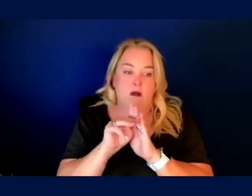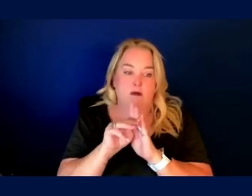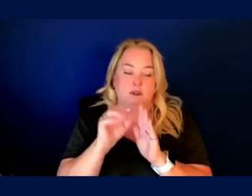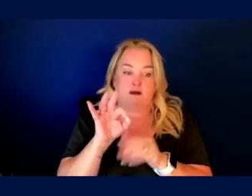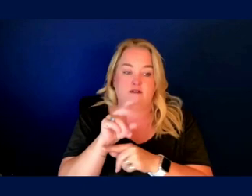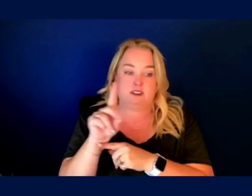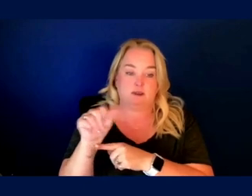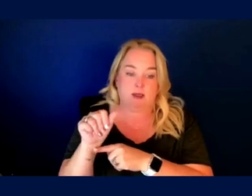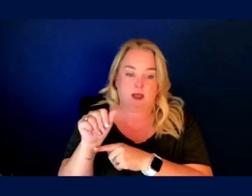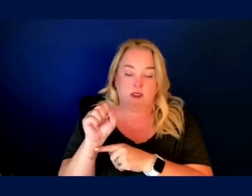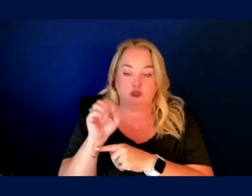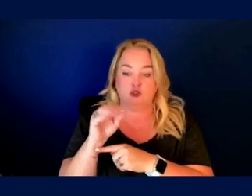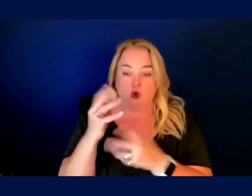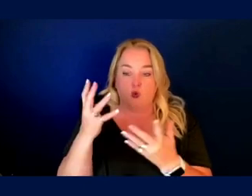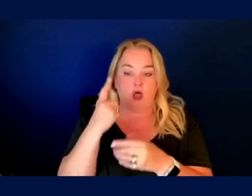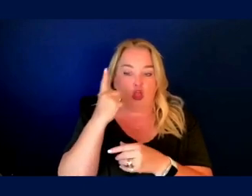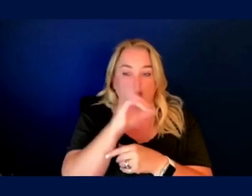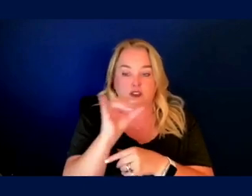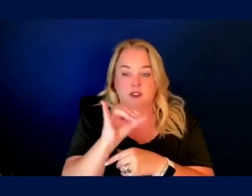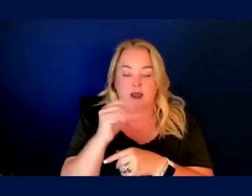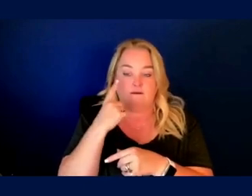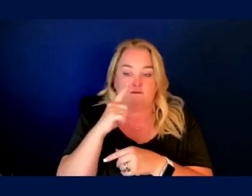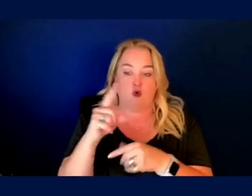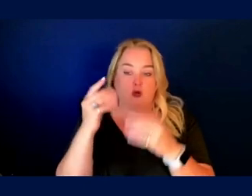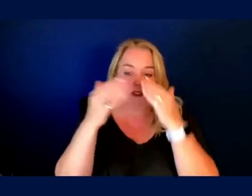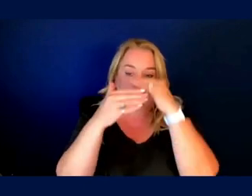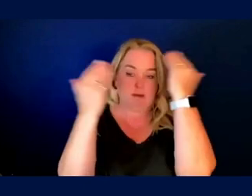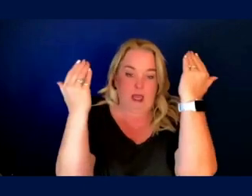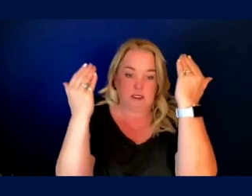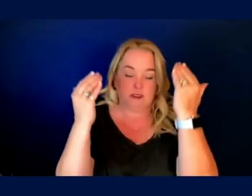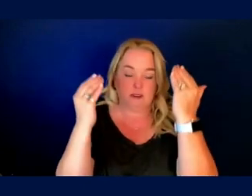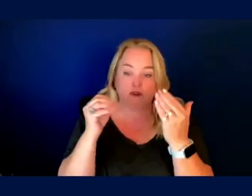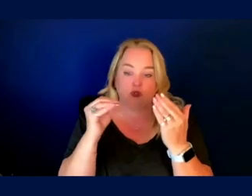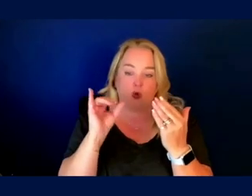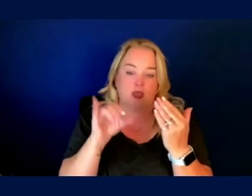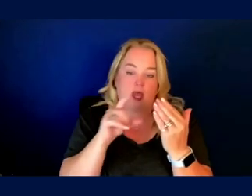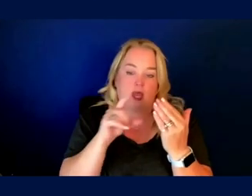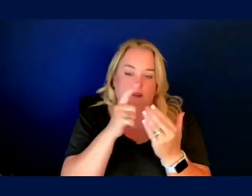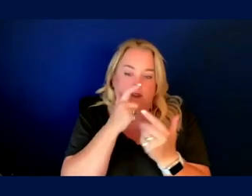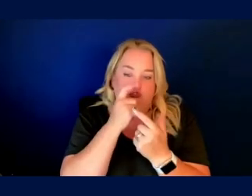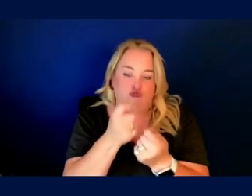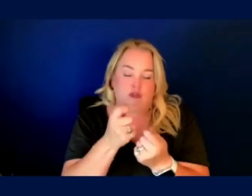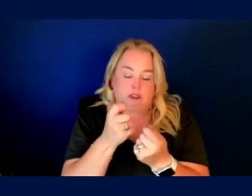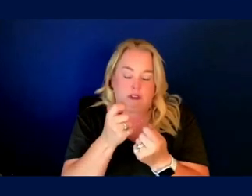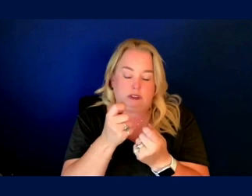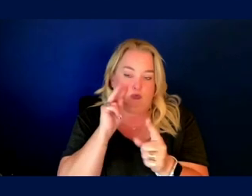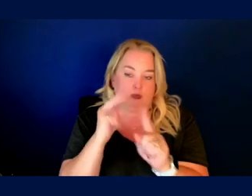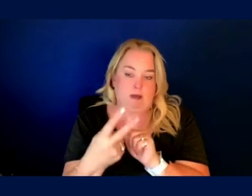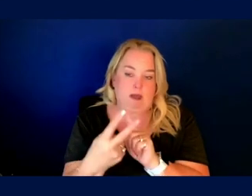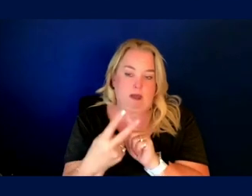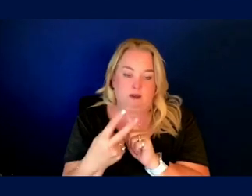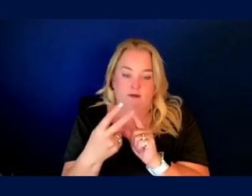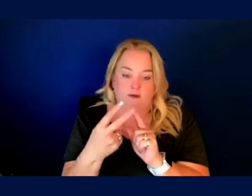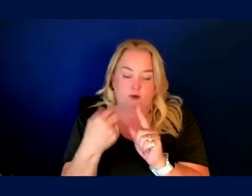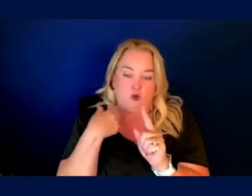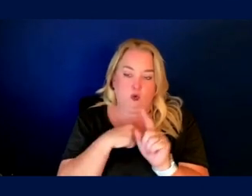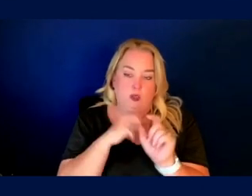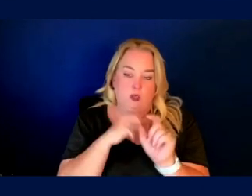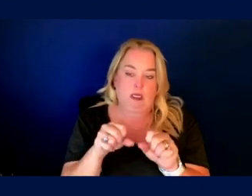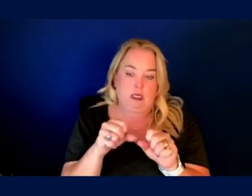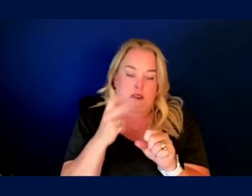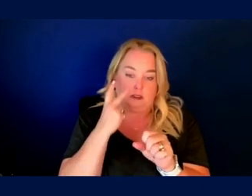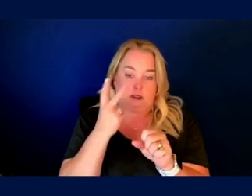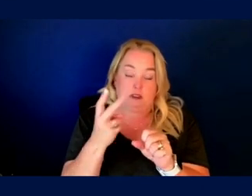disability. So what might it look like enabled by space, I think is from a philosophical perspective, very interesting to grow into.